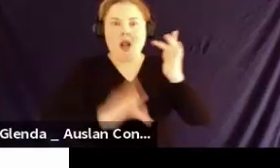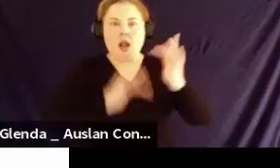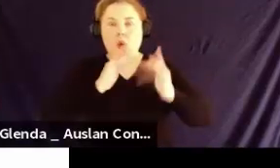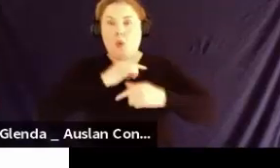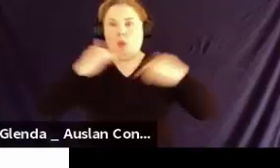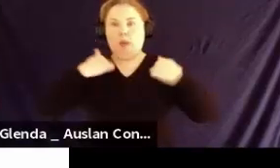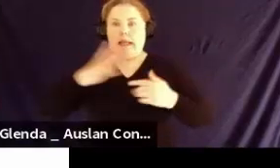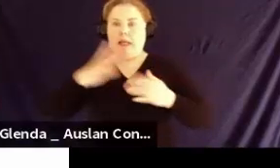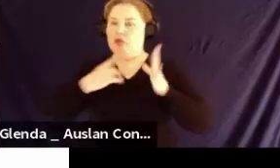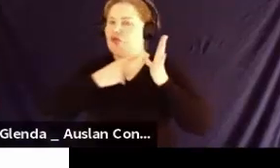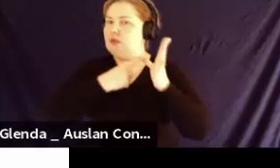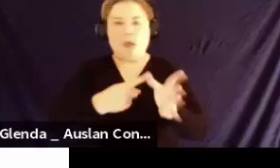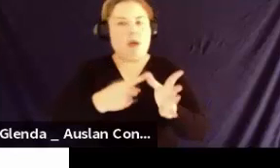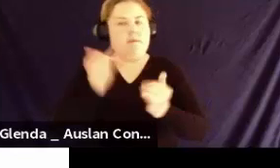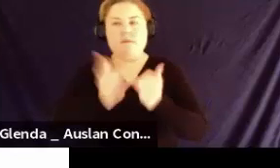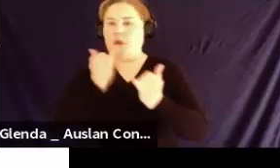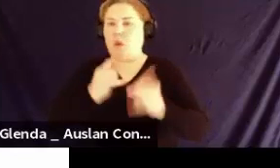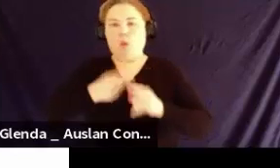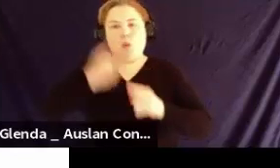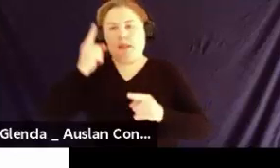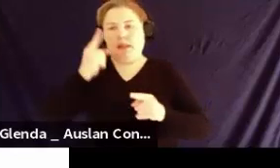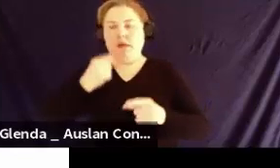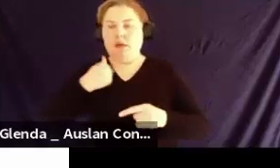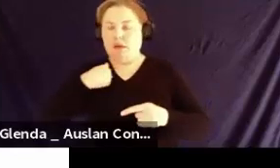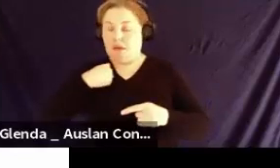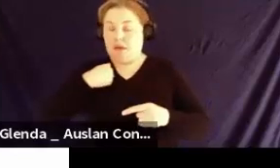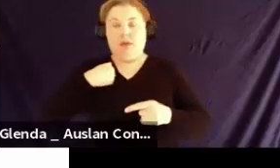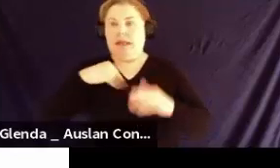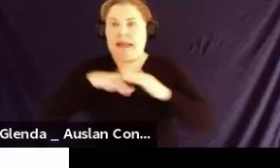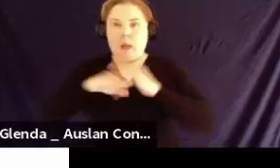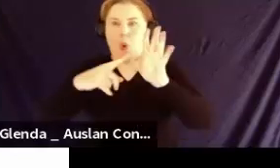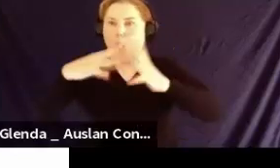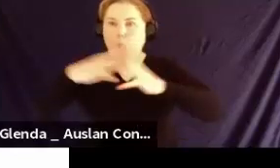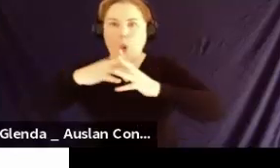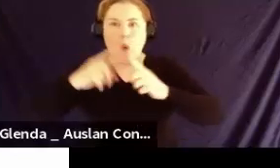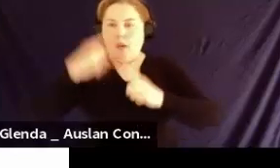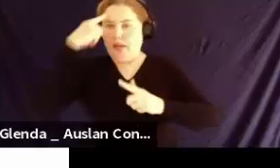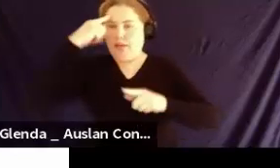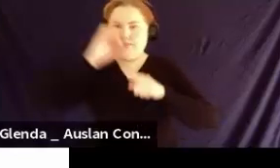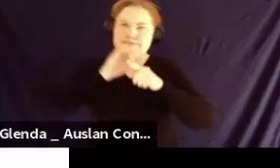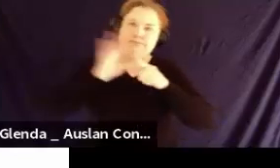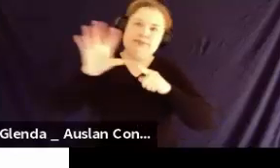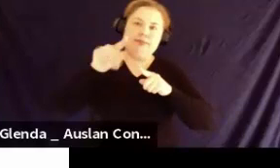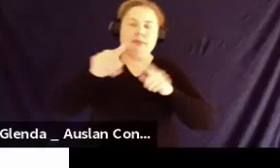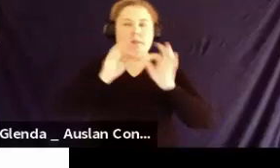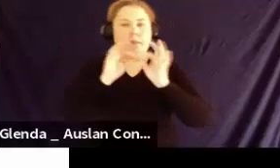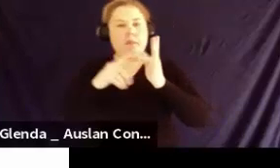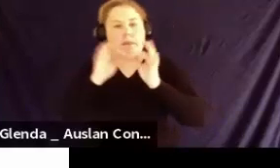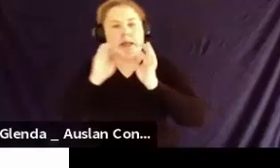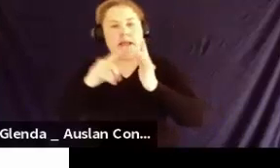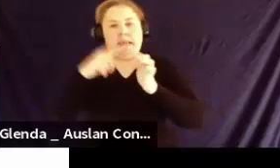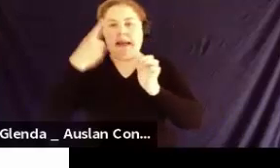really quickly. I am actually in awe of Cathy and Bobby, who have at the cold face, and they've had to make so